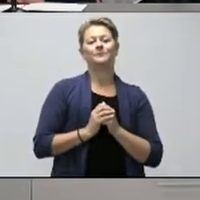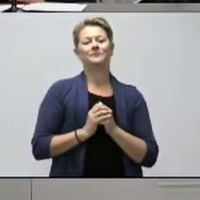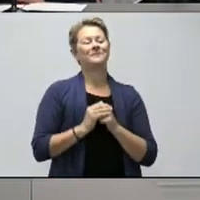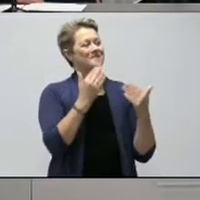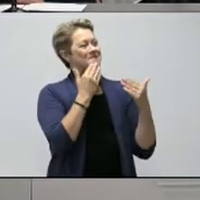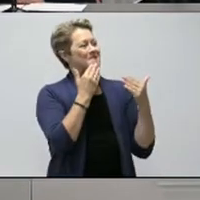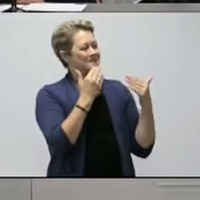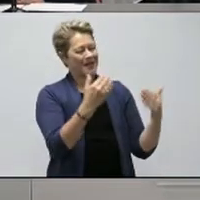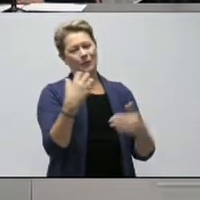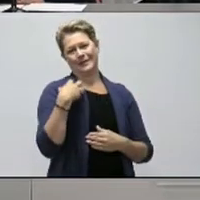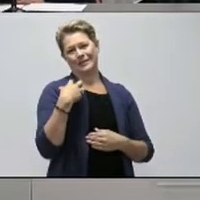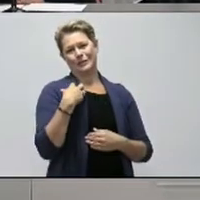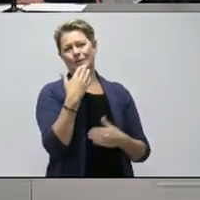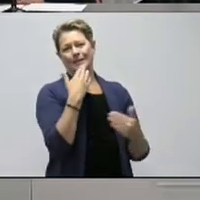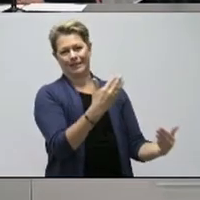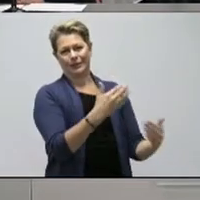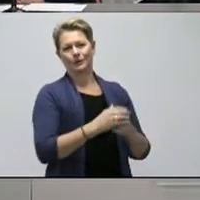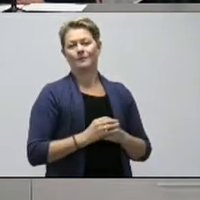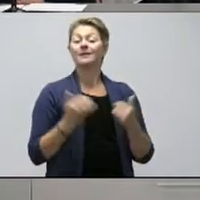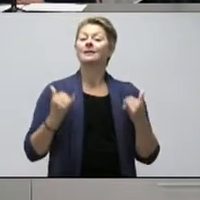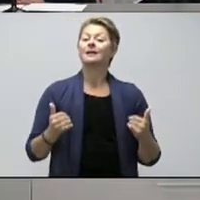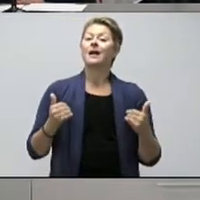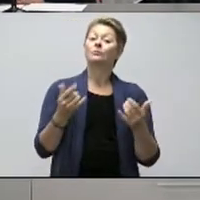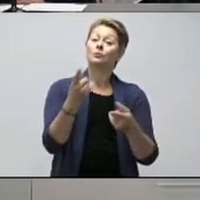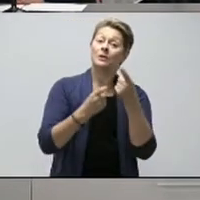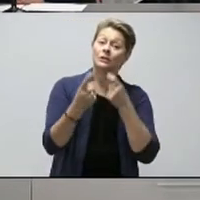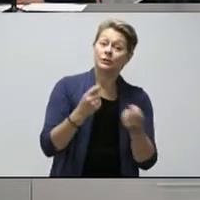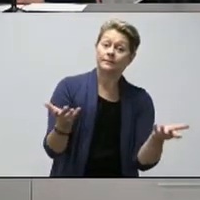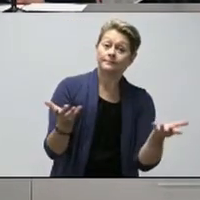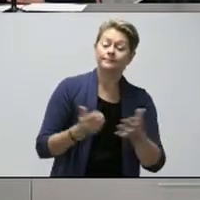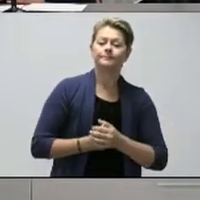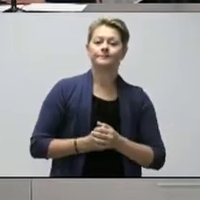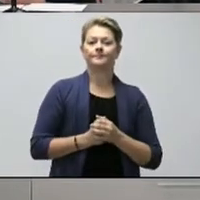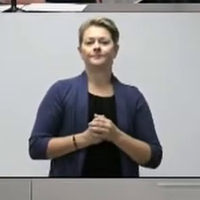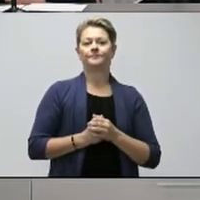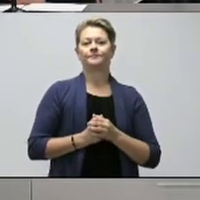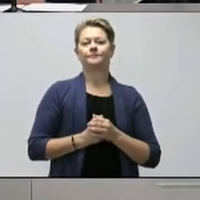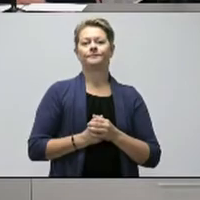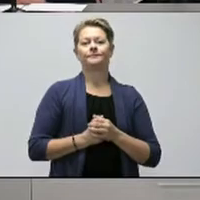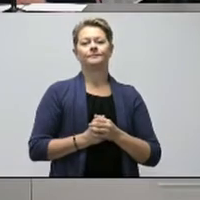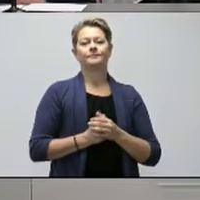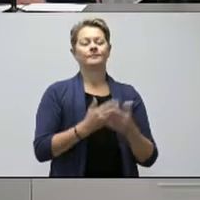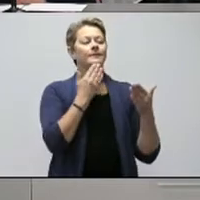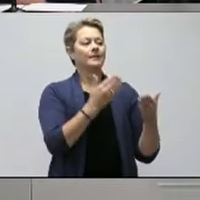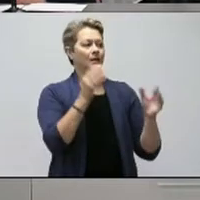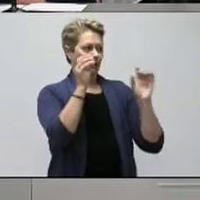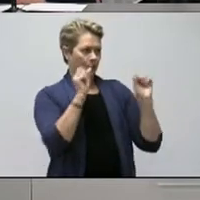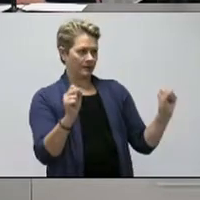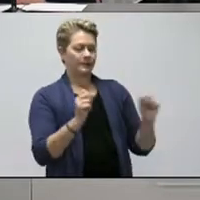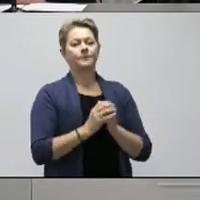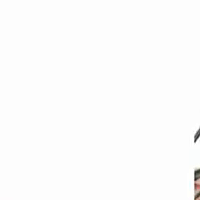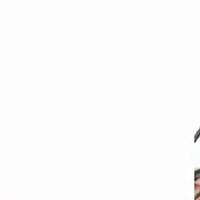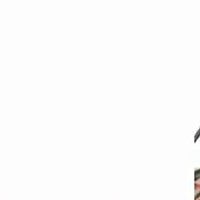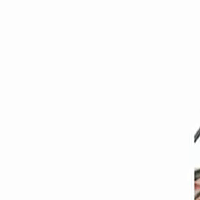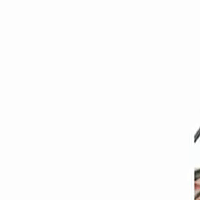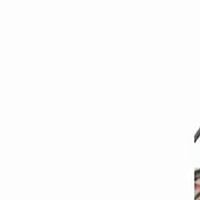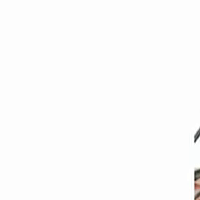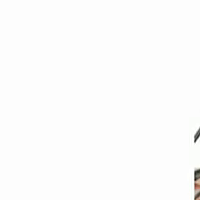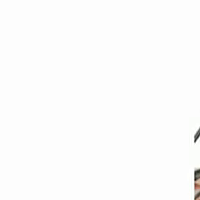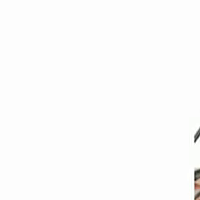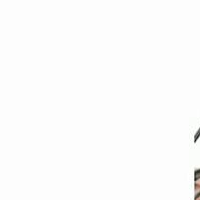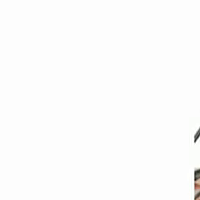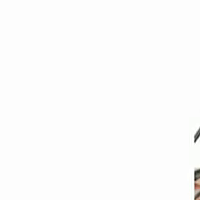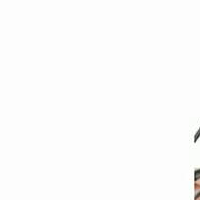I'll take this opportunity to open it for questions. Thank you, Premier. For the benefit of our speakers, we have six reporters